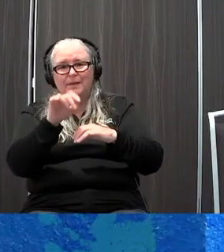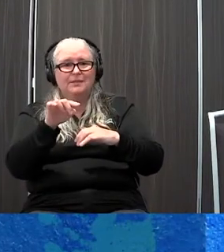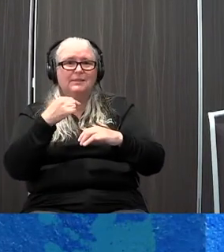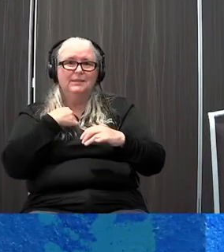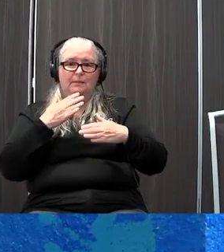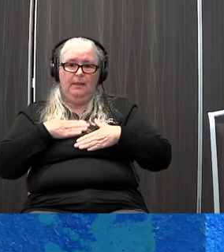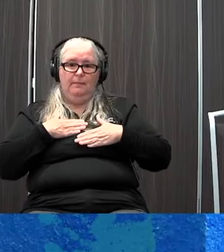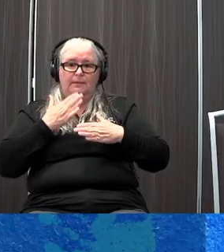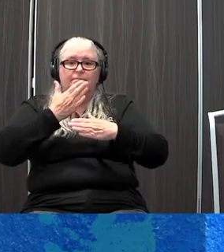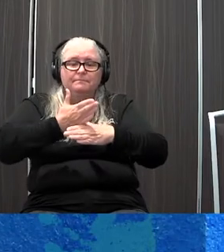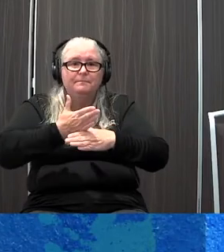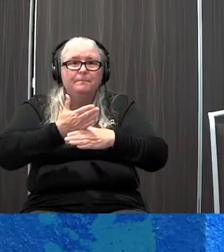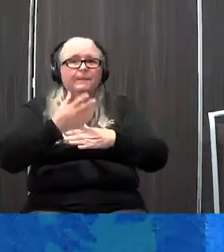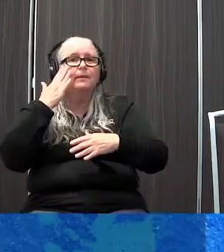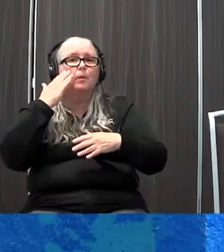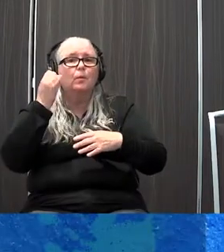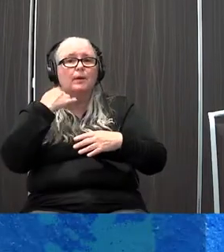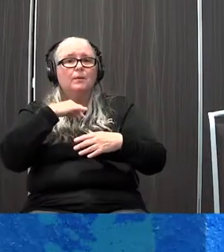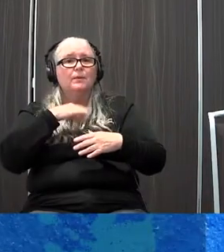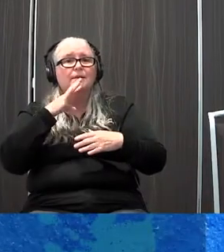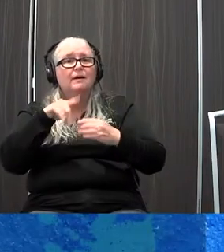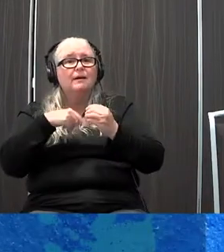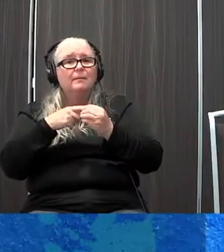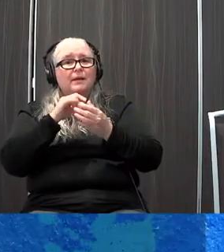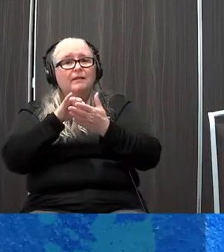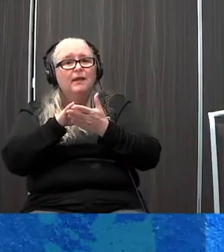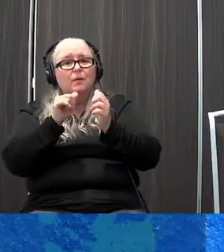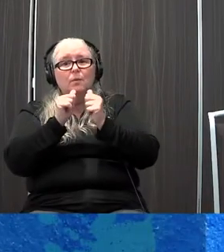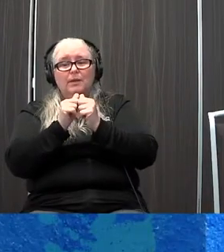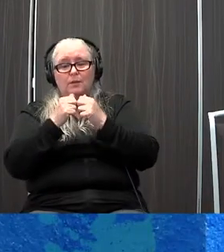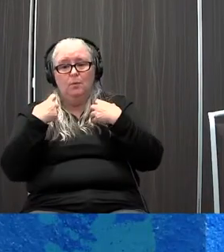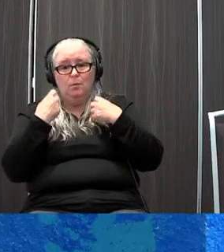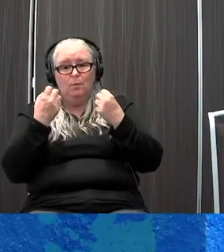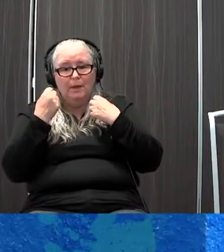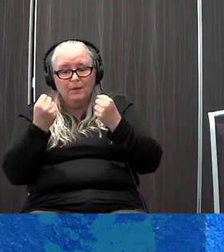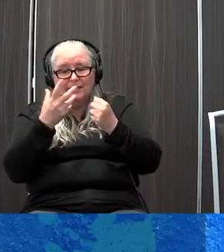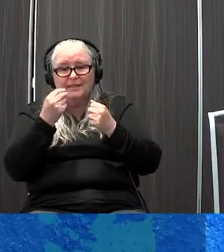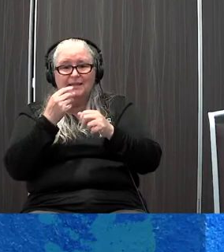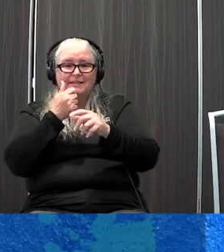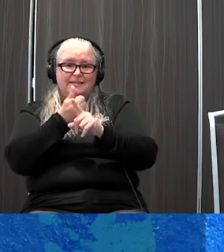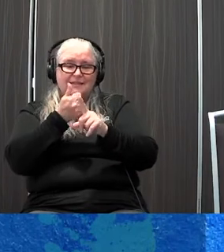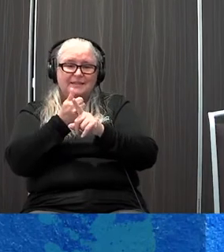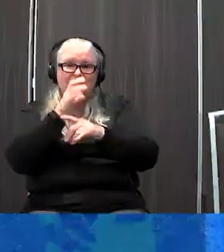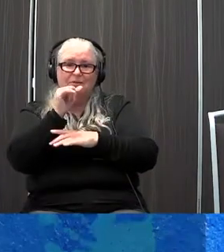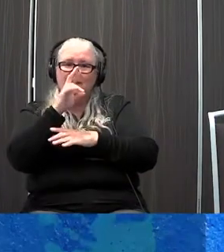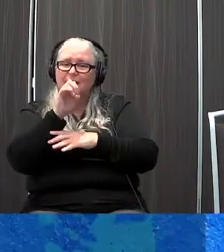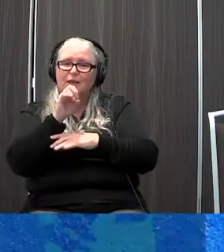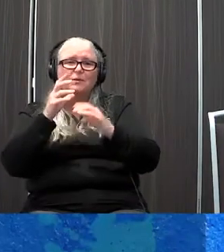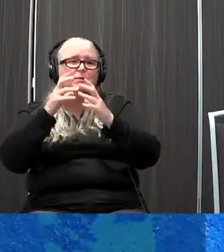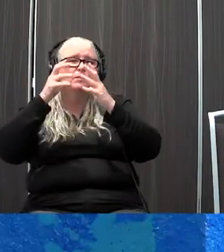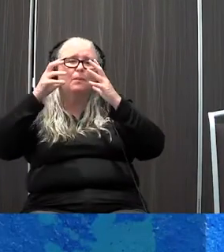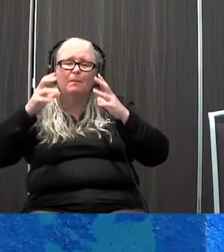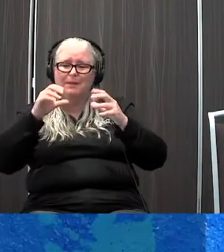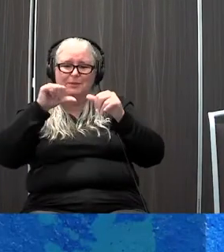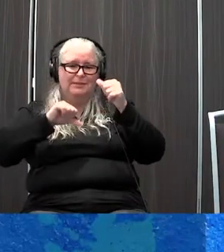any time. Why do we talk about mind-body therapies when it comes to wellness and self-care? Loads of evidence, right? Decades and decades of science